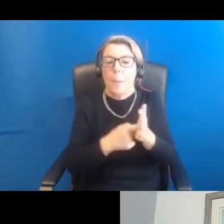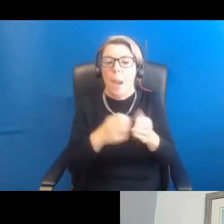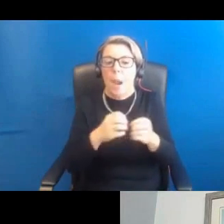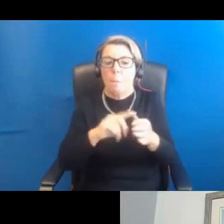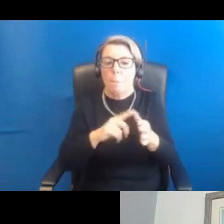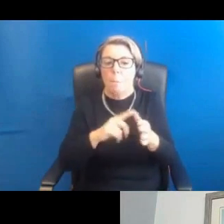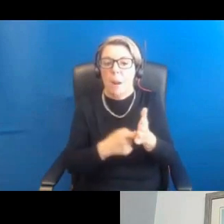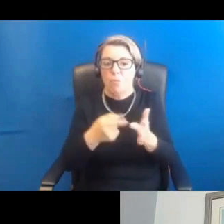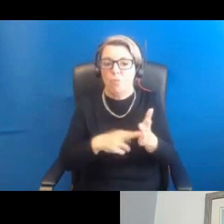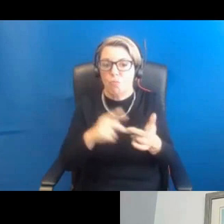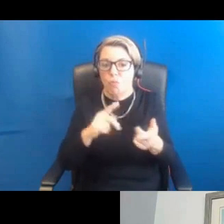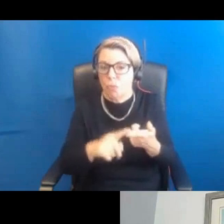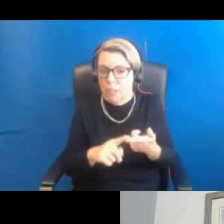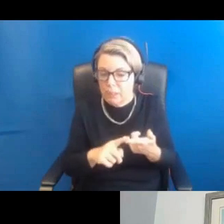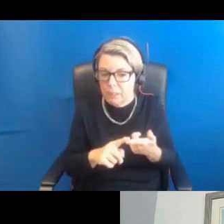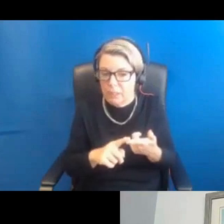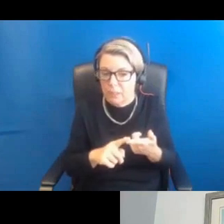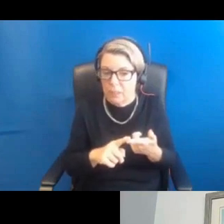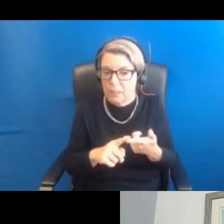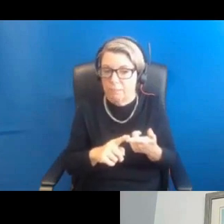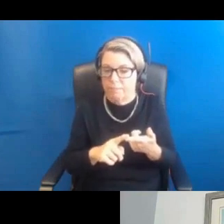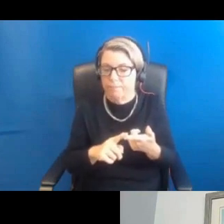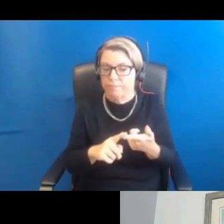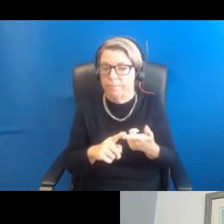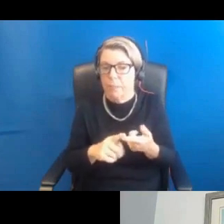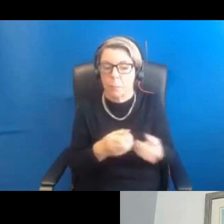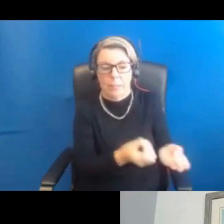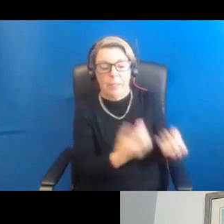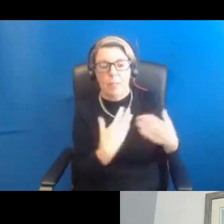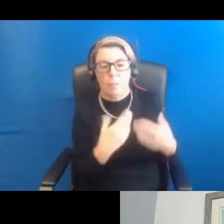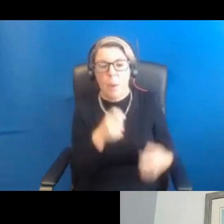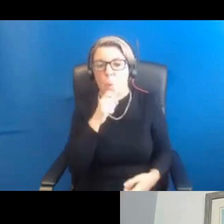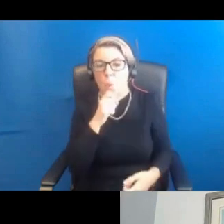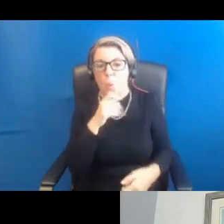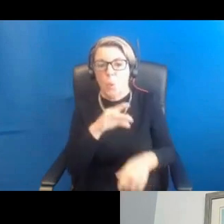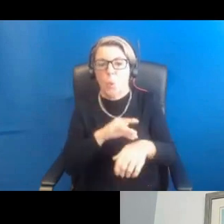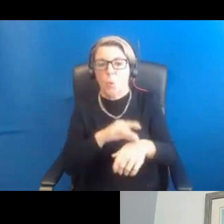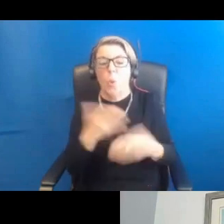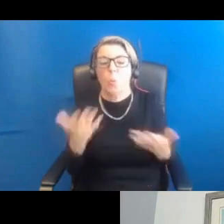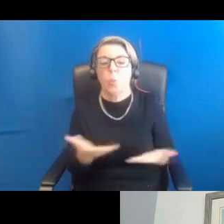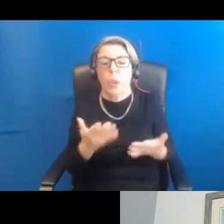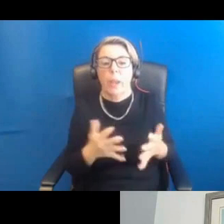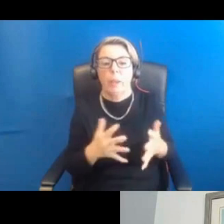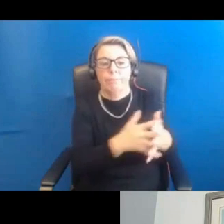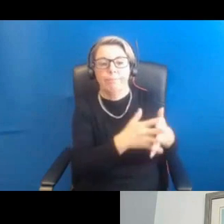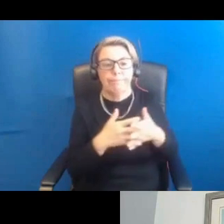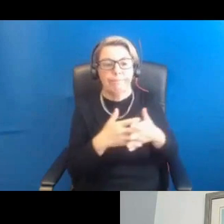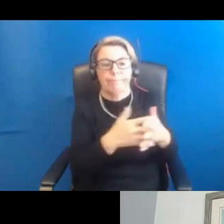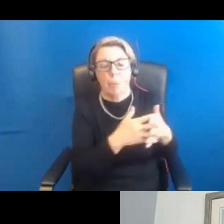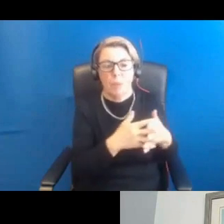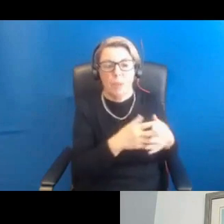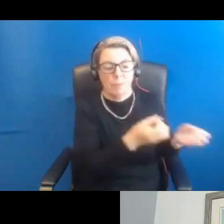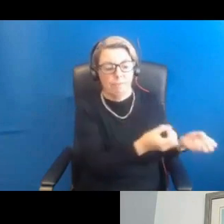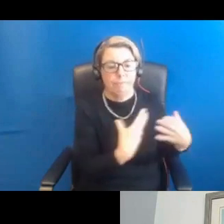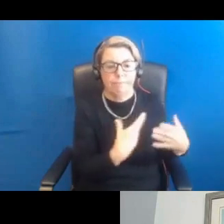it appears more often by doctors in the US and people recommending this as a way to deal with